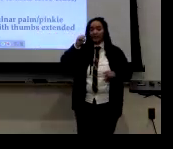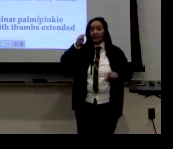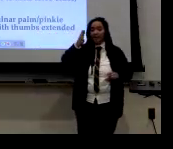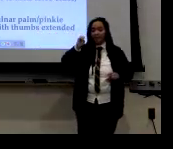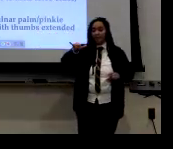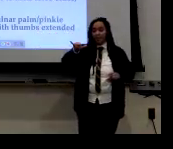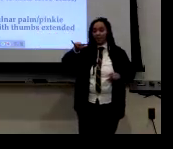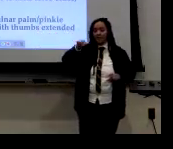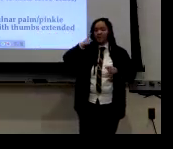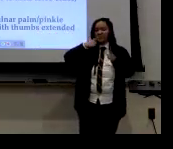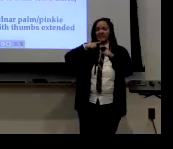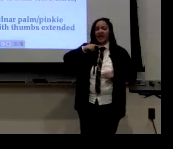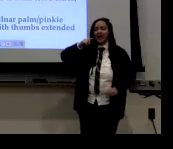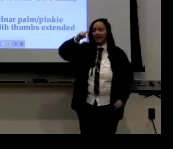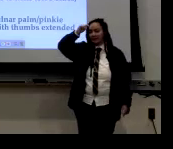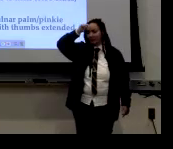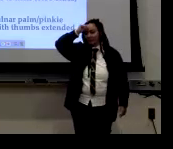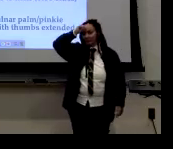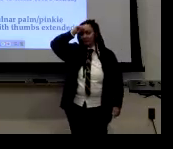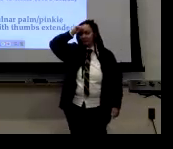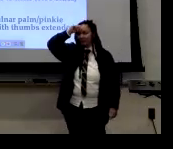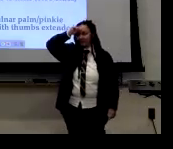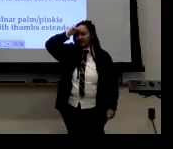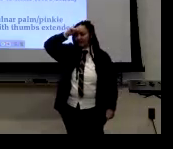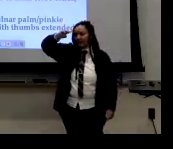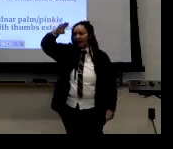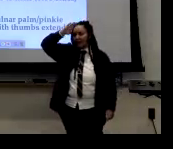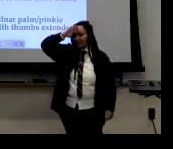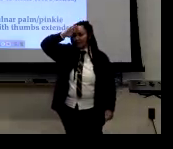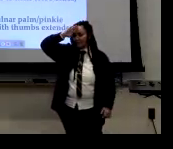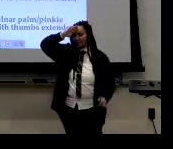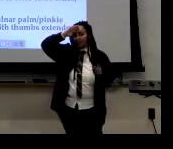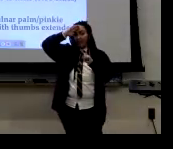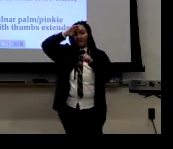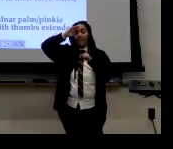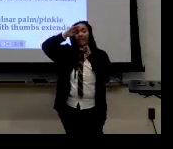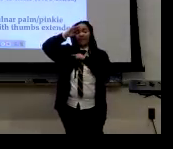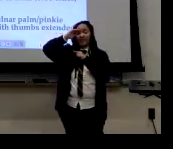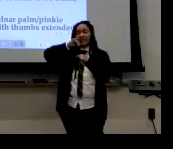So the word tomboy. This is the sign. TB.